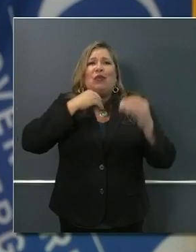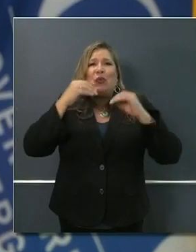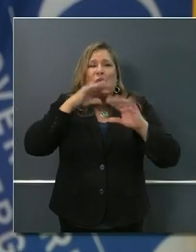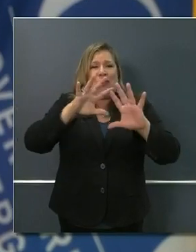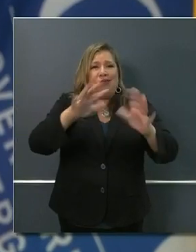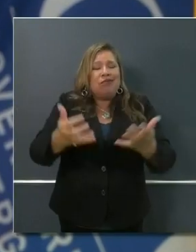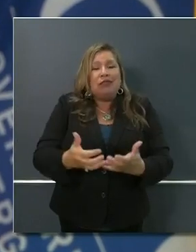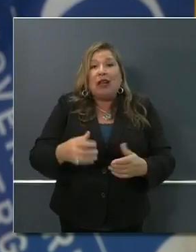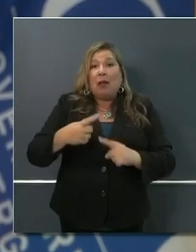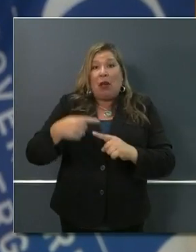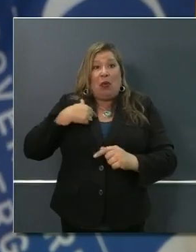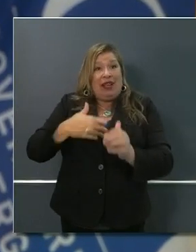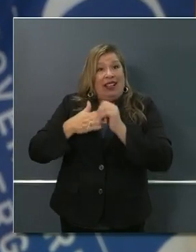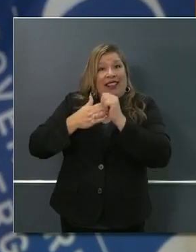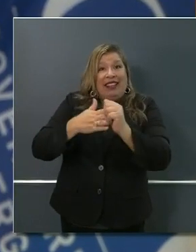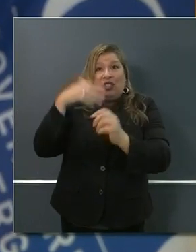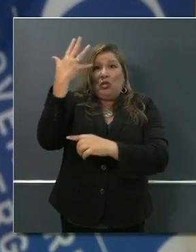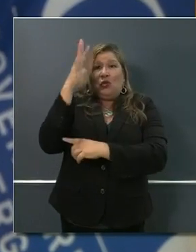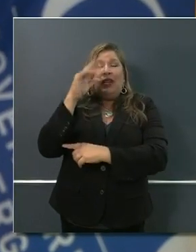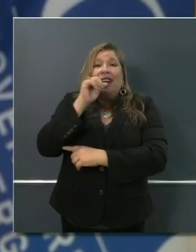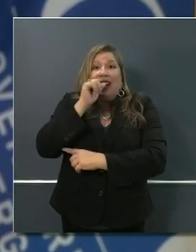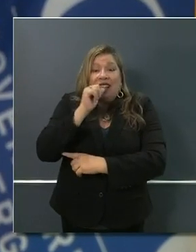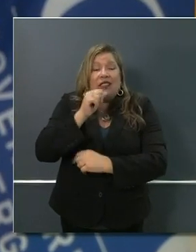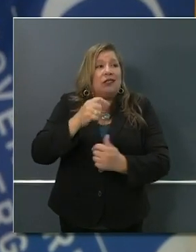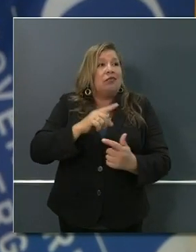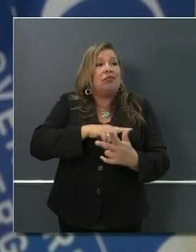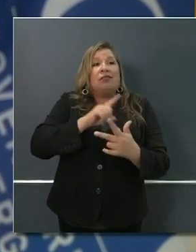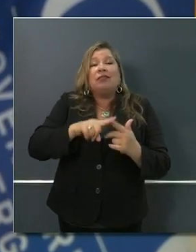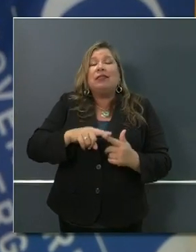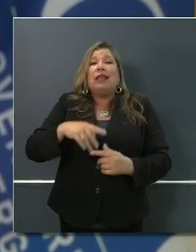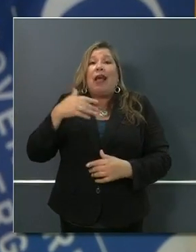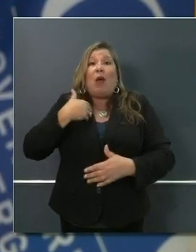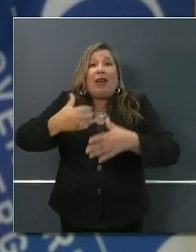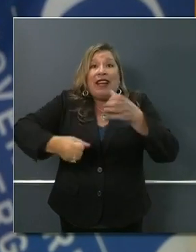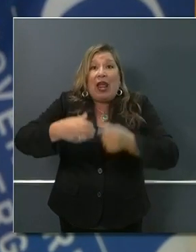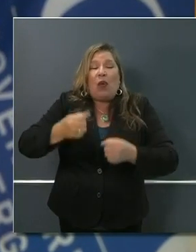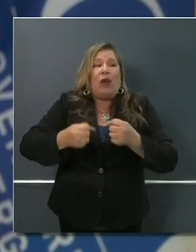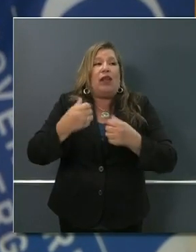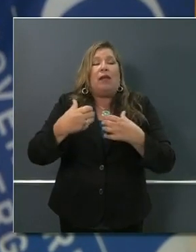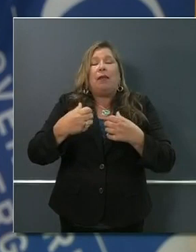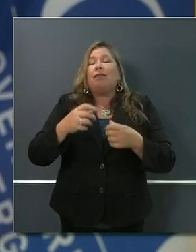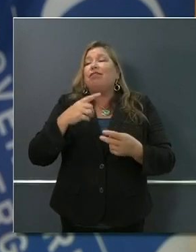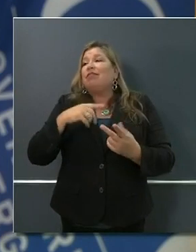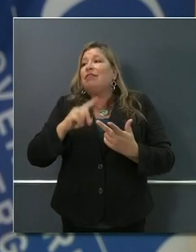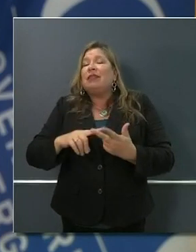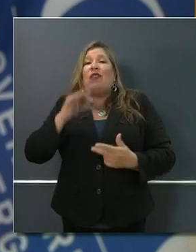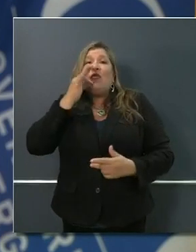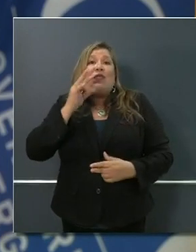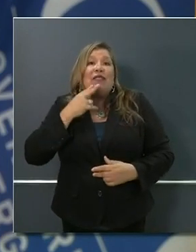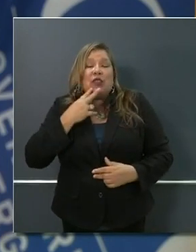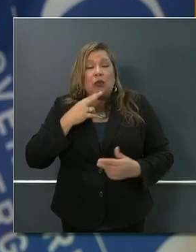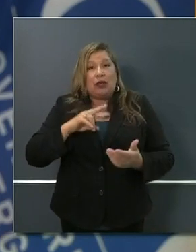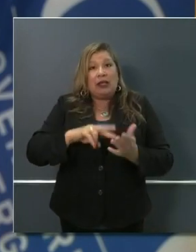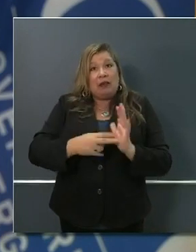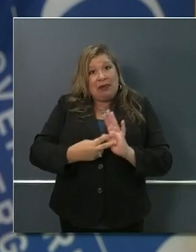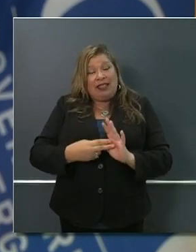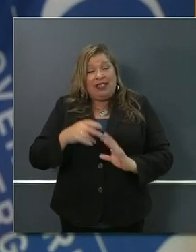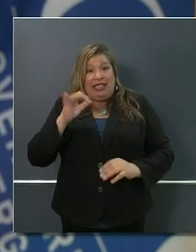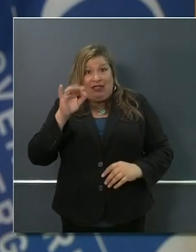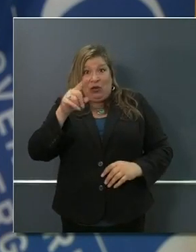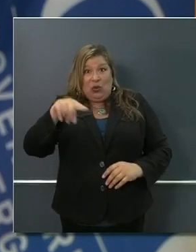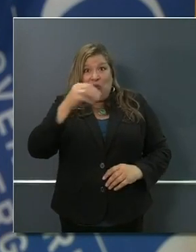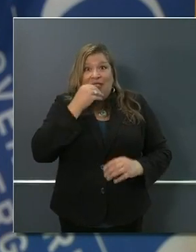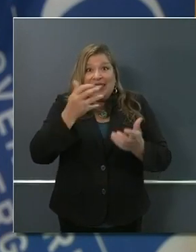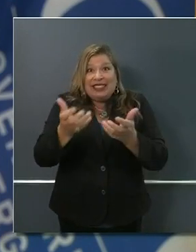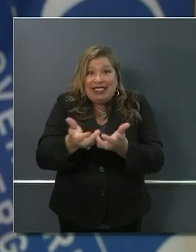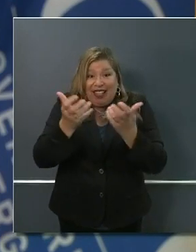in our dairy, in our fruits and vegetables. I like to tell people that if you've had a salad today, there's a 50-50 chance all of that product